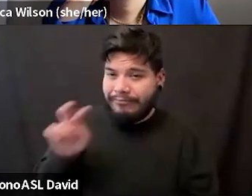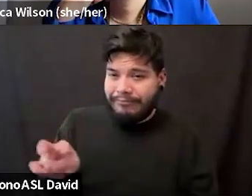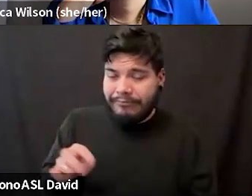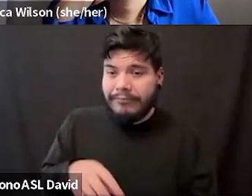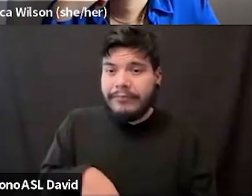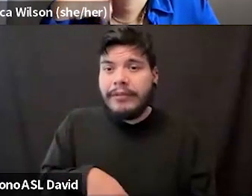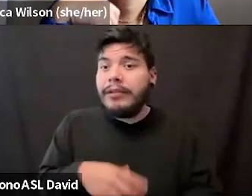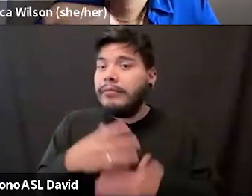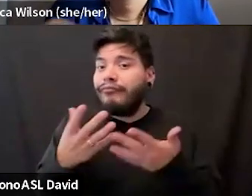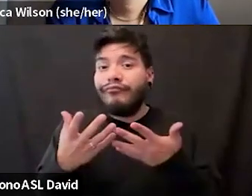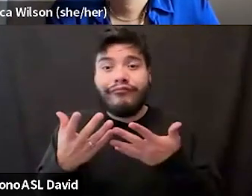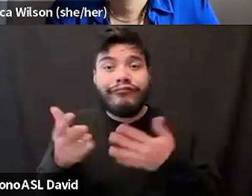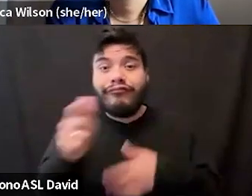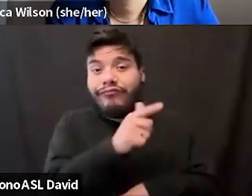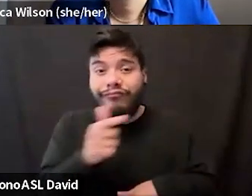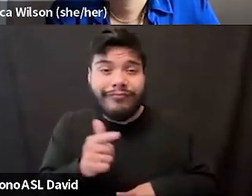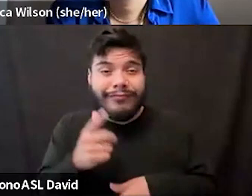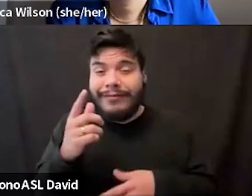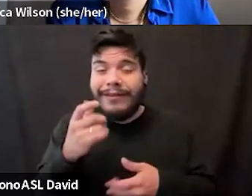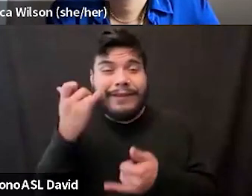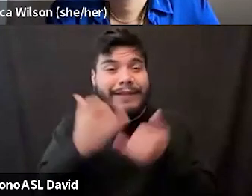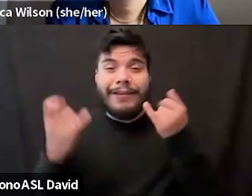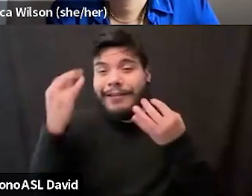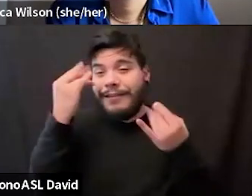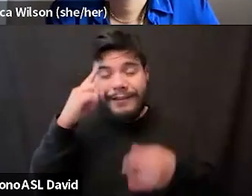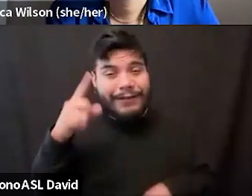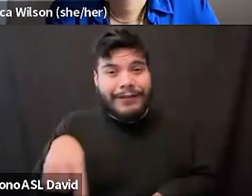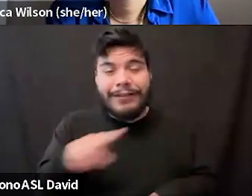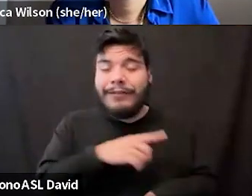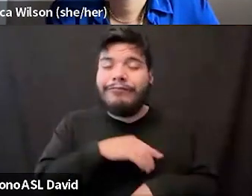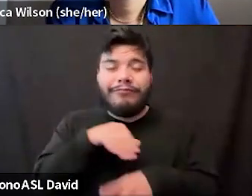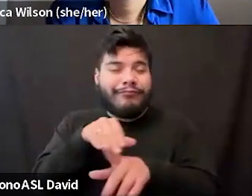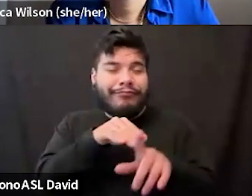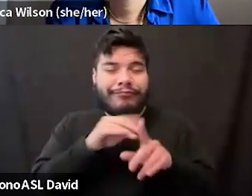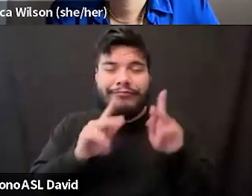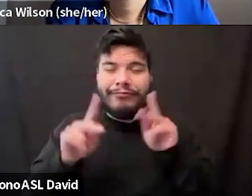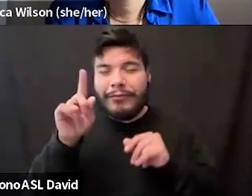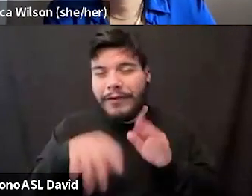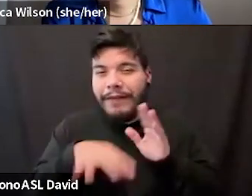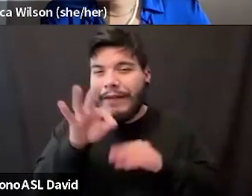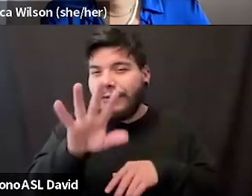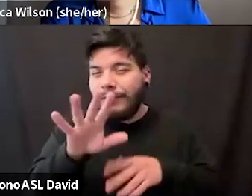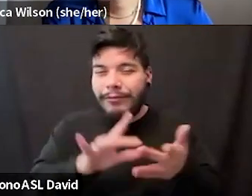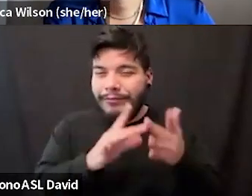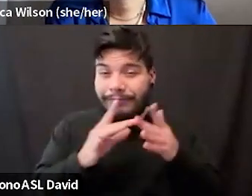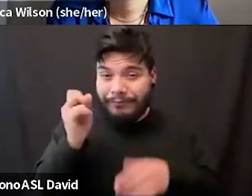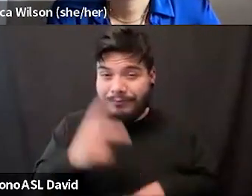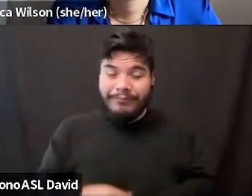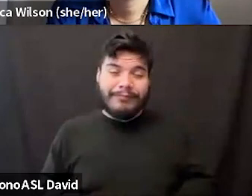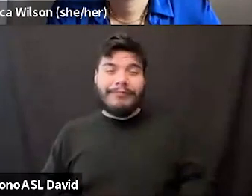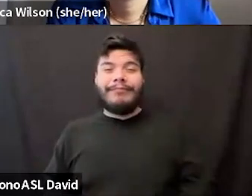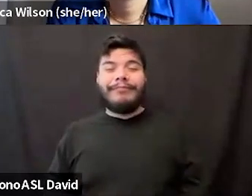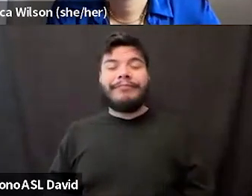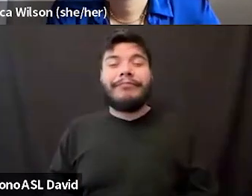let's just do sort of a round and just a final thought from each of you and then remind folks where they can find you to follow you and learn more about your work. Um,